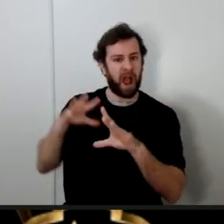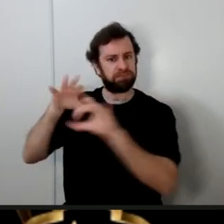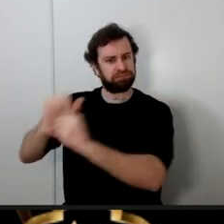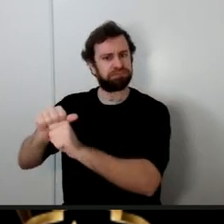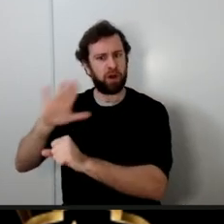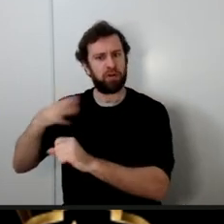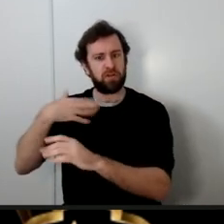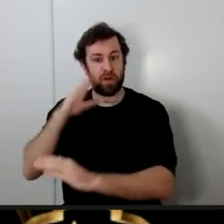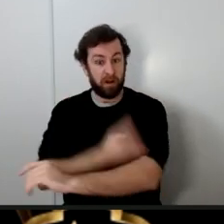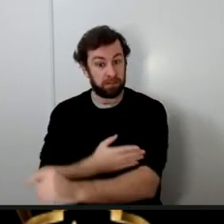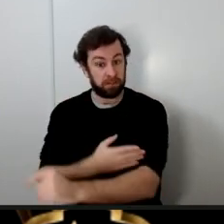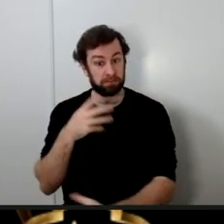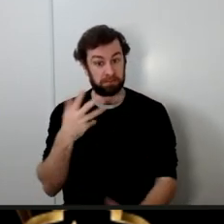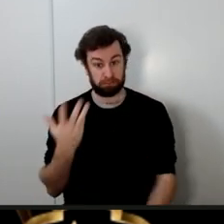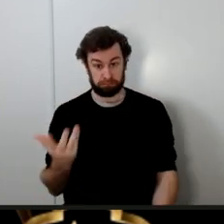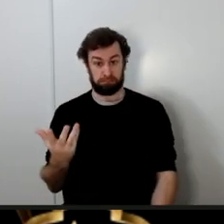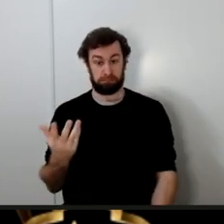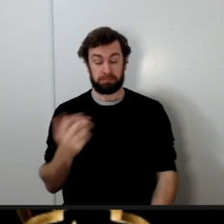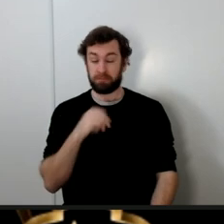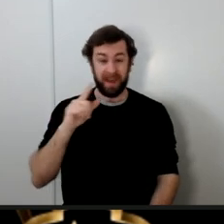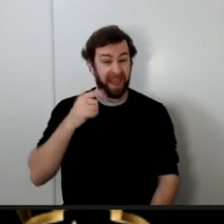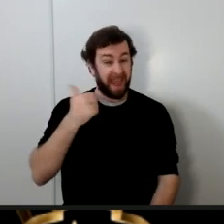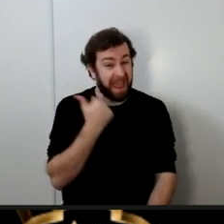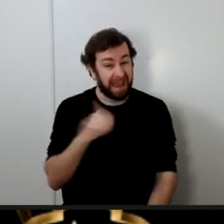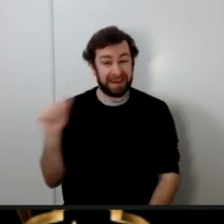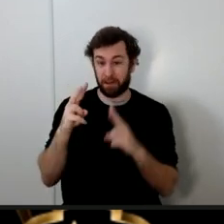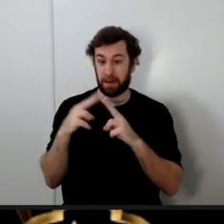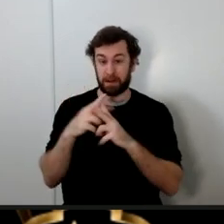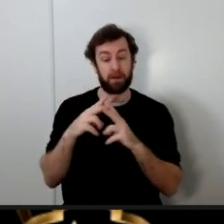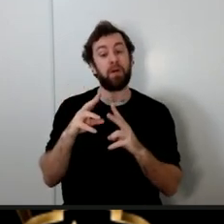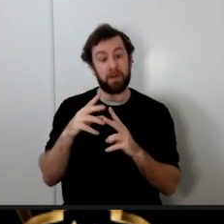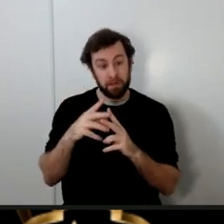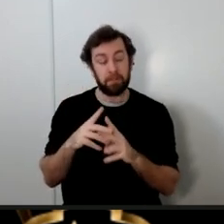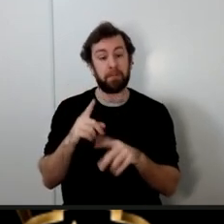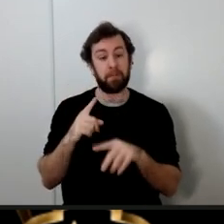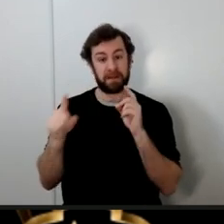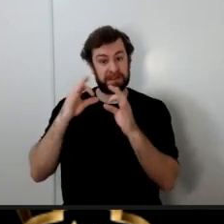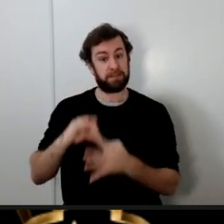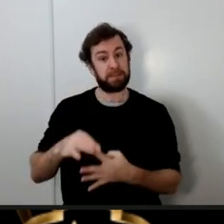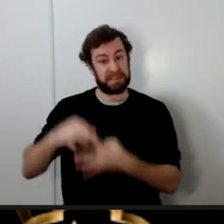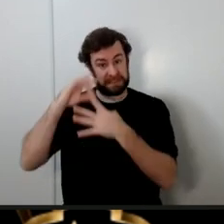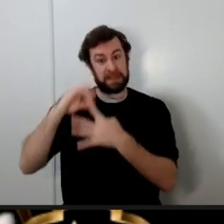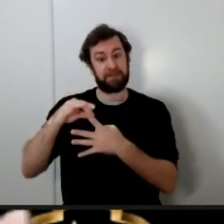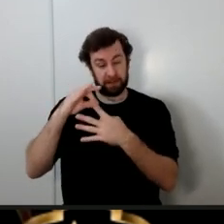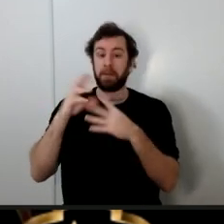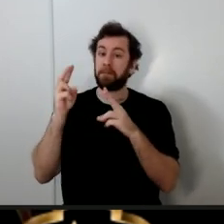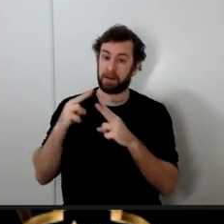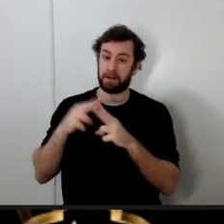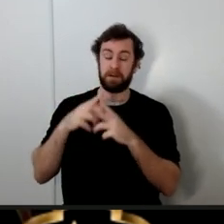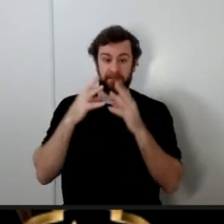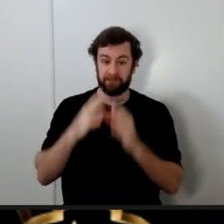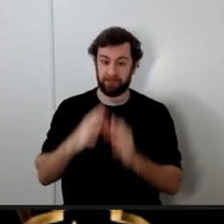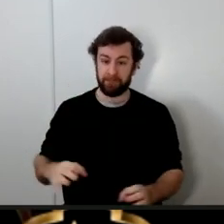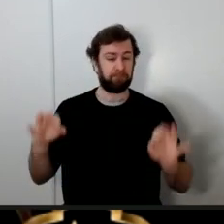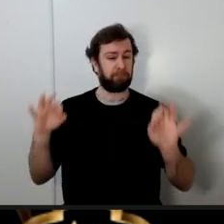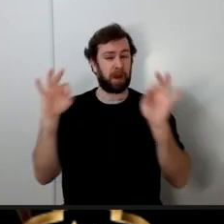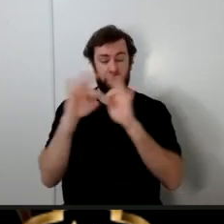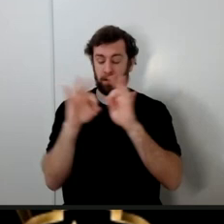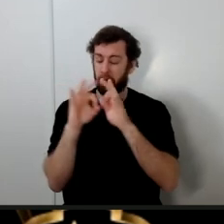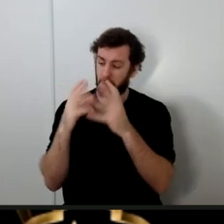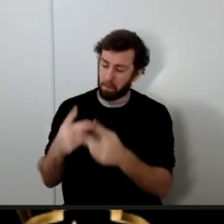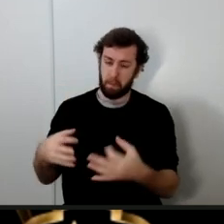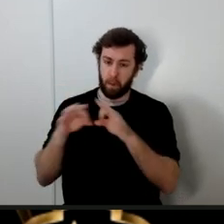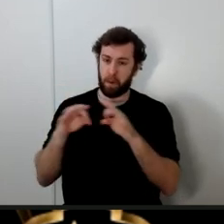and not just any companion because as we shall see in the sources some very prominent